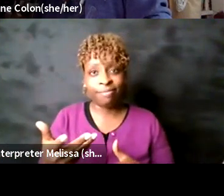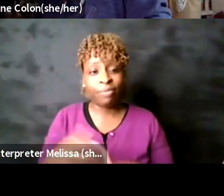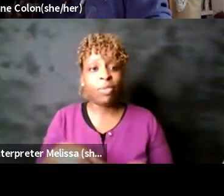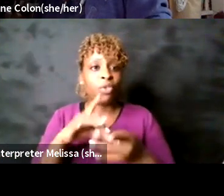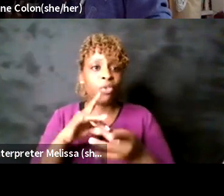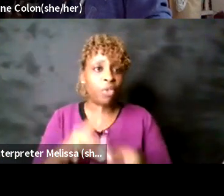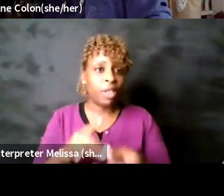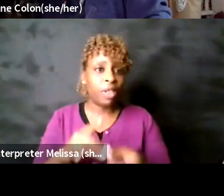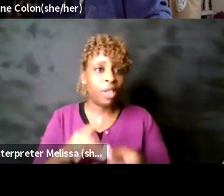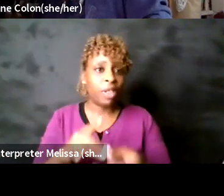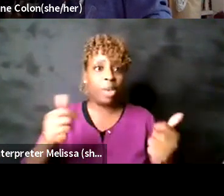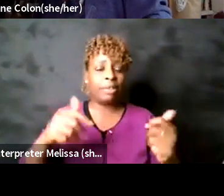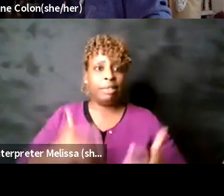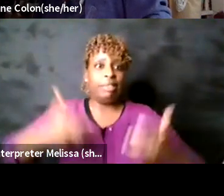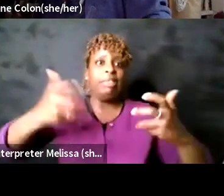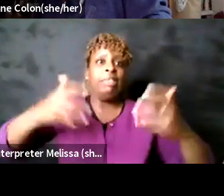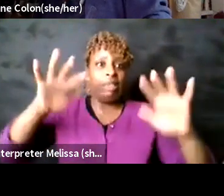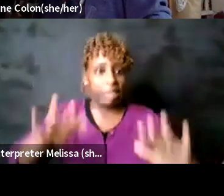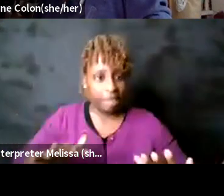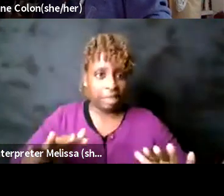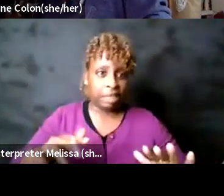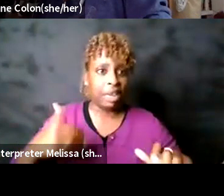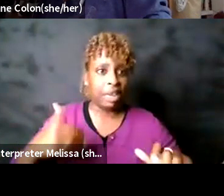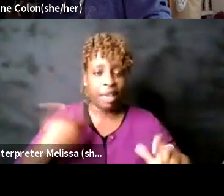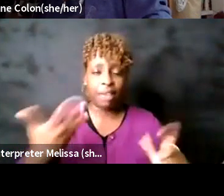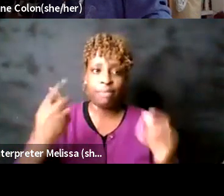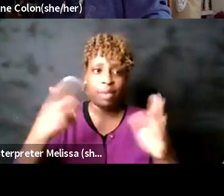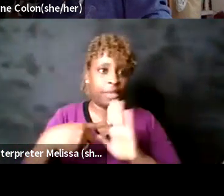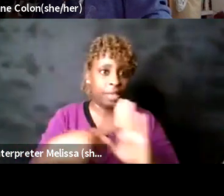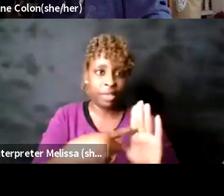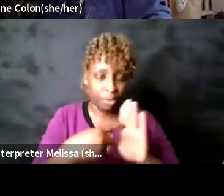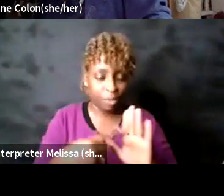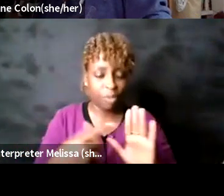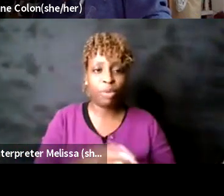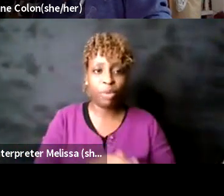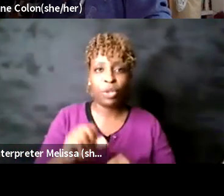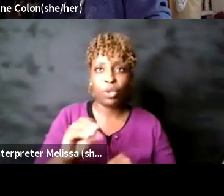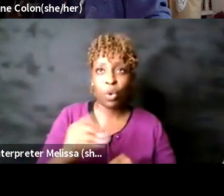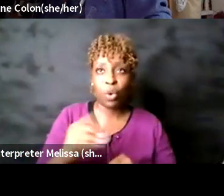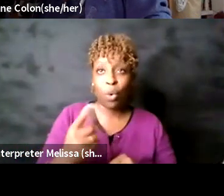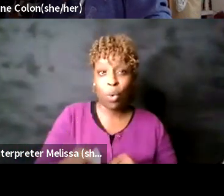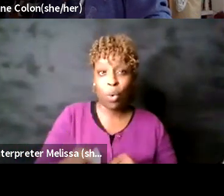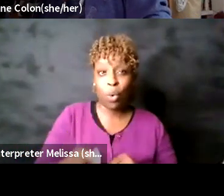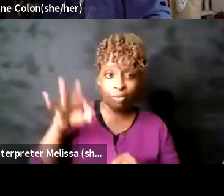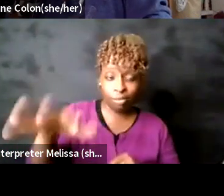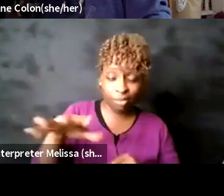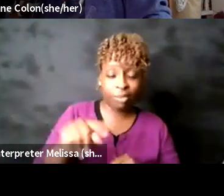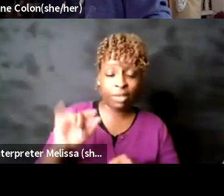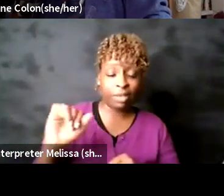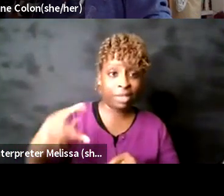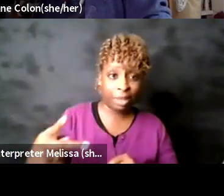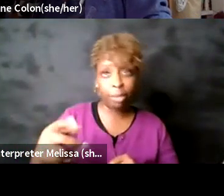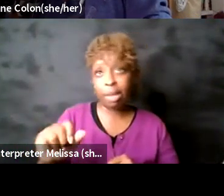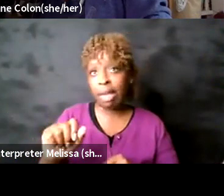i there there are myriad instances i will say that as a as a quick pro tip for anyone out there in the world looking to de